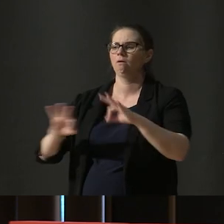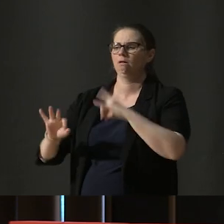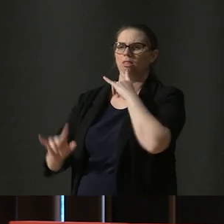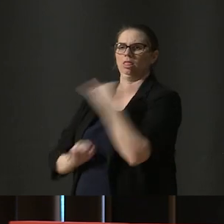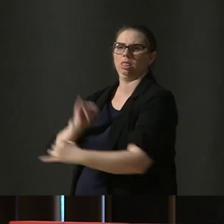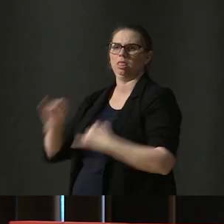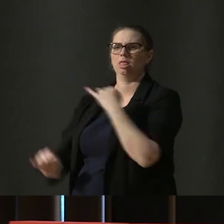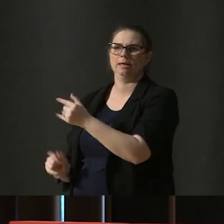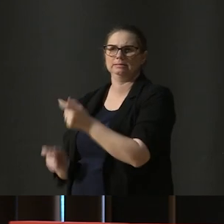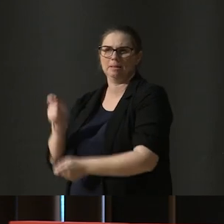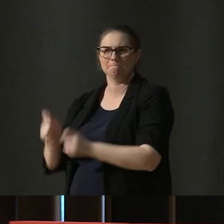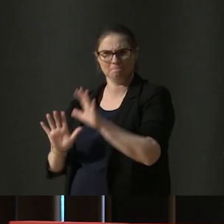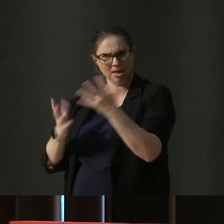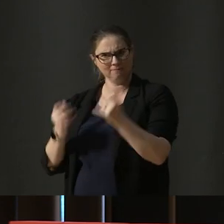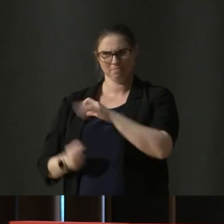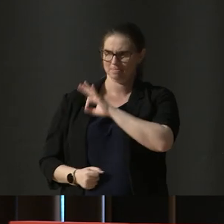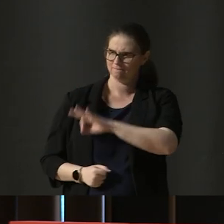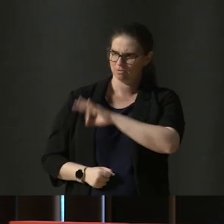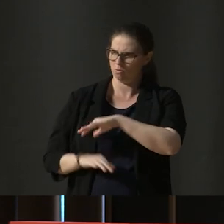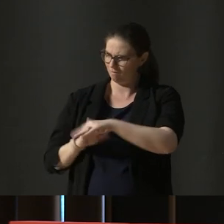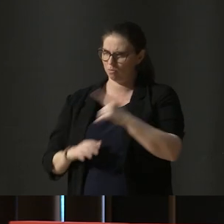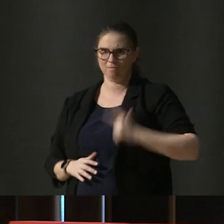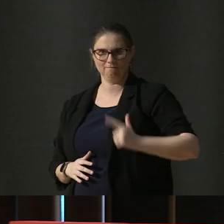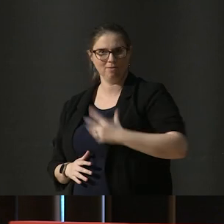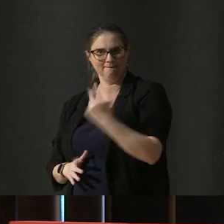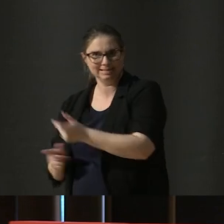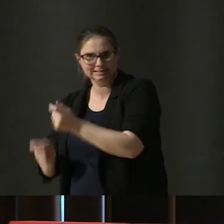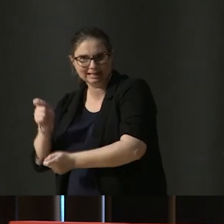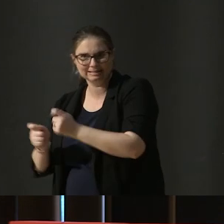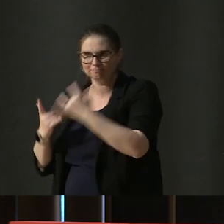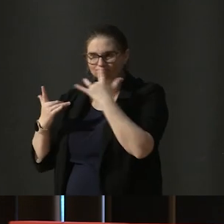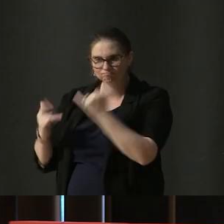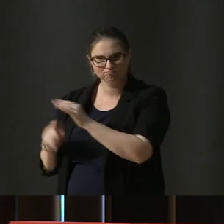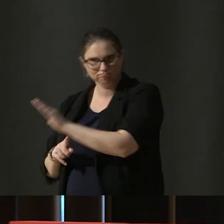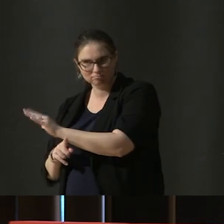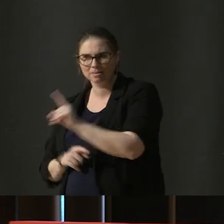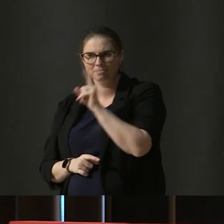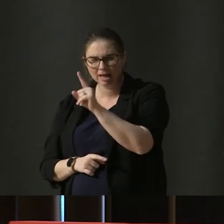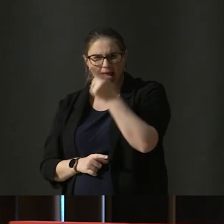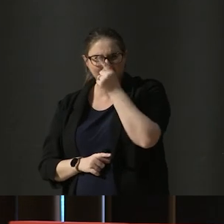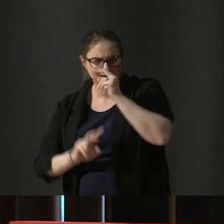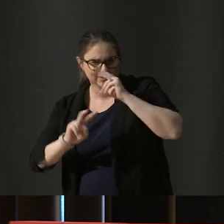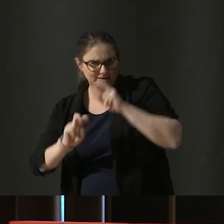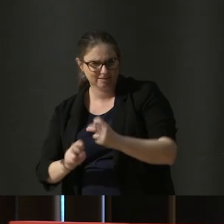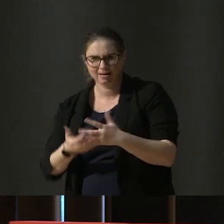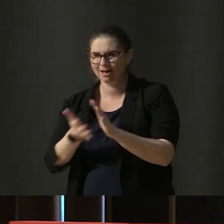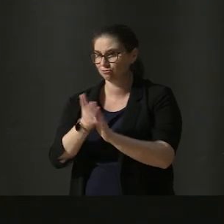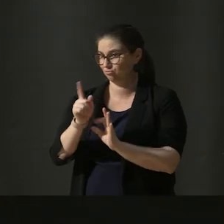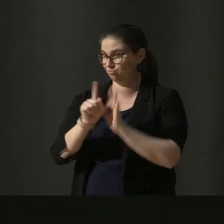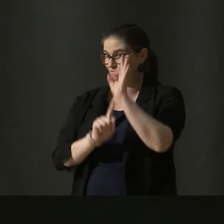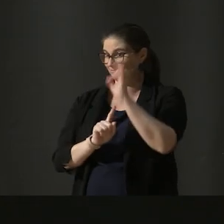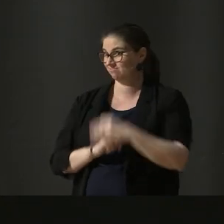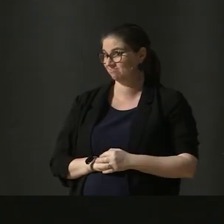I'll point out the benefits of exams that we should preserve, and then we can also explore the potential improvements going forward.